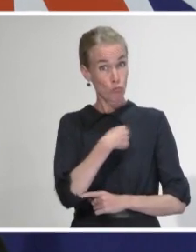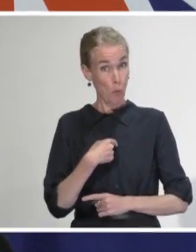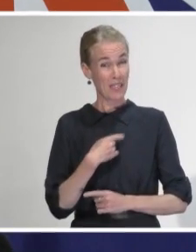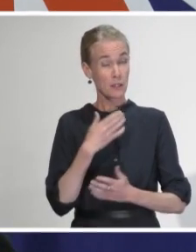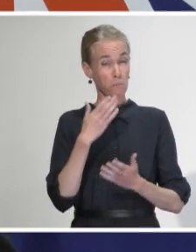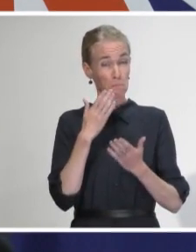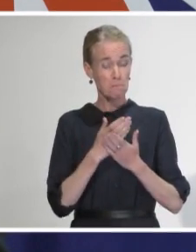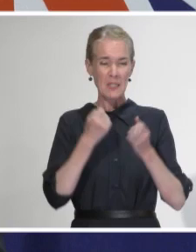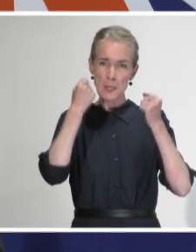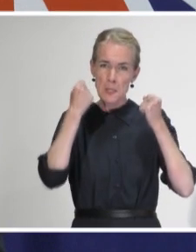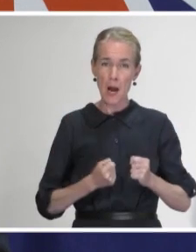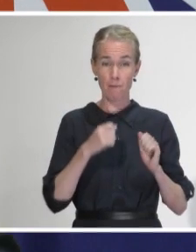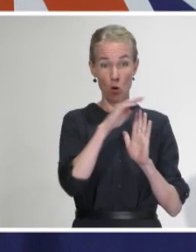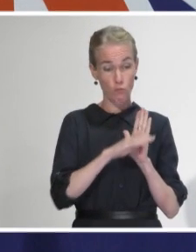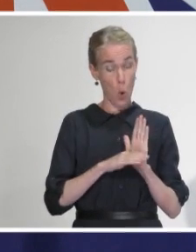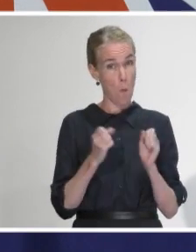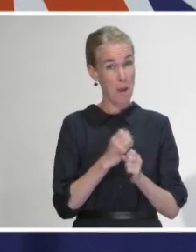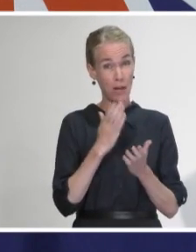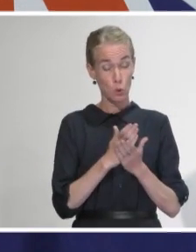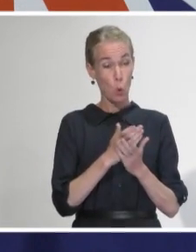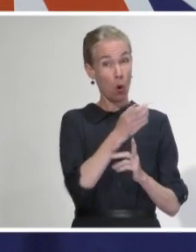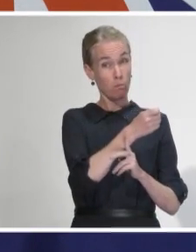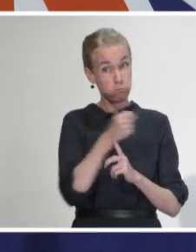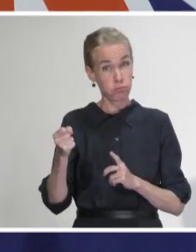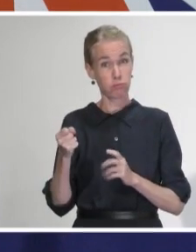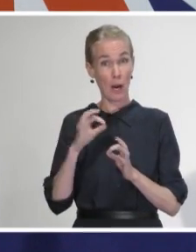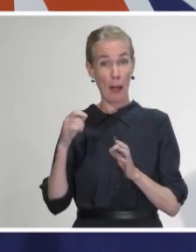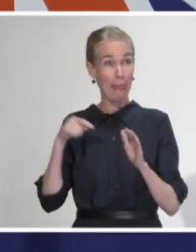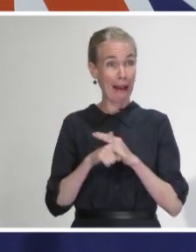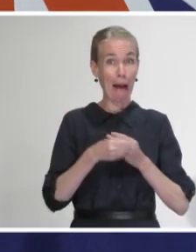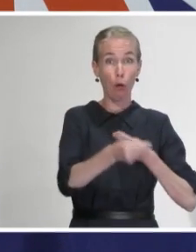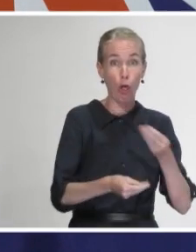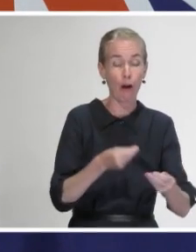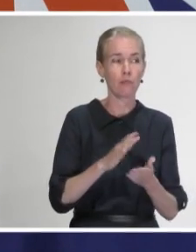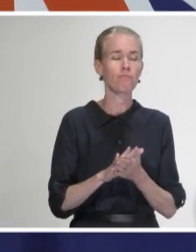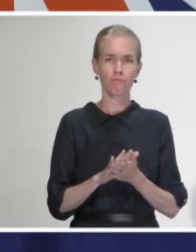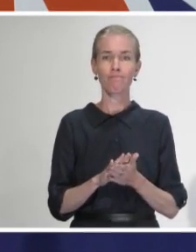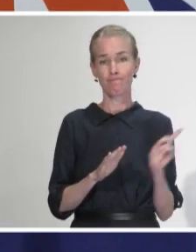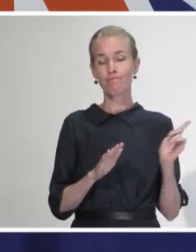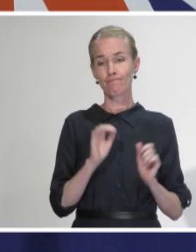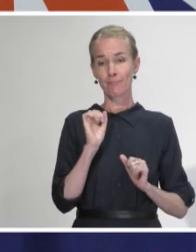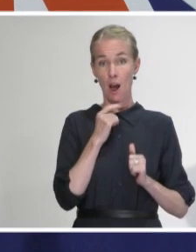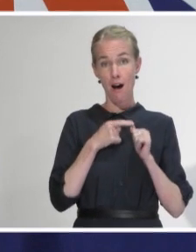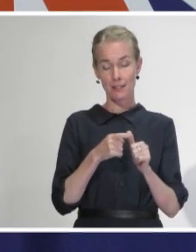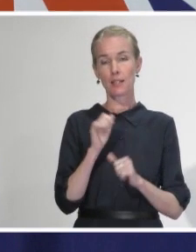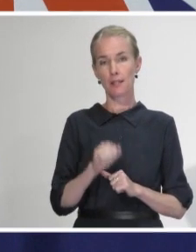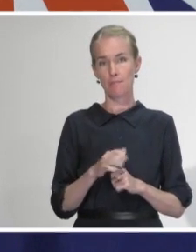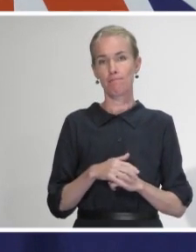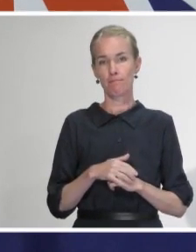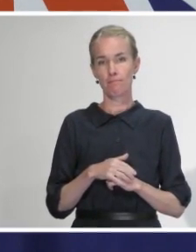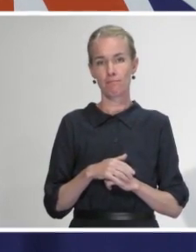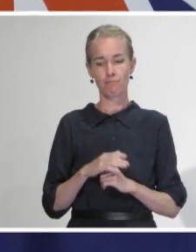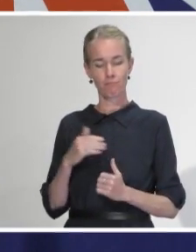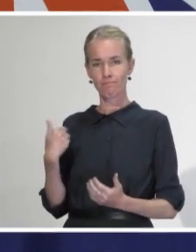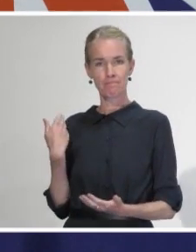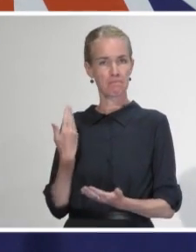this is what we've been doing for some weeks now. We tested it and did it when that very first flight came out of Wuhan and this is what's being